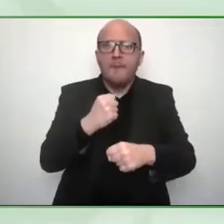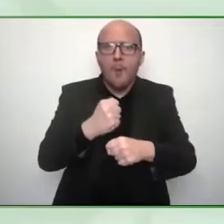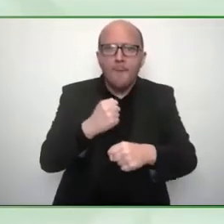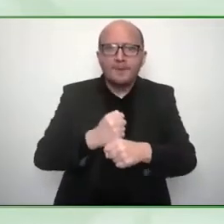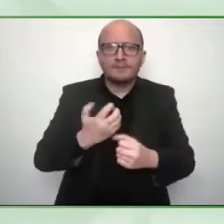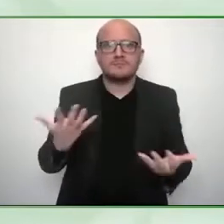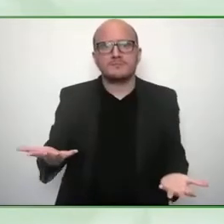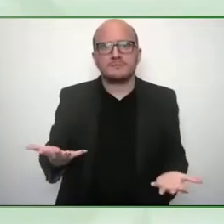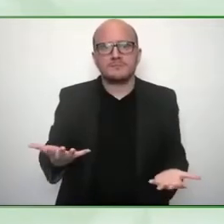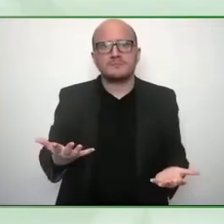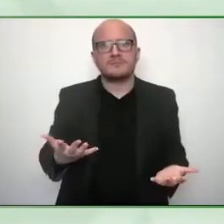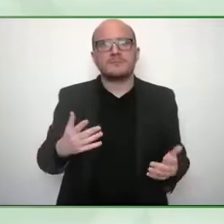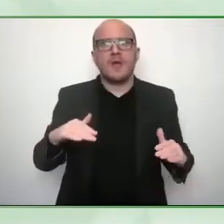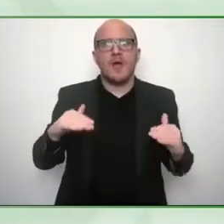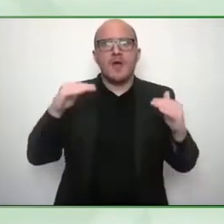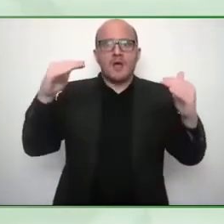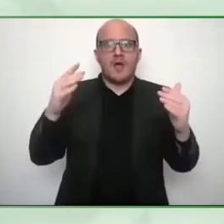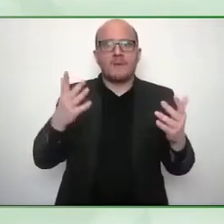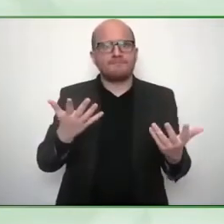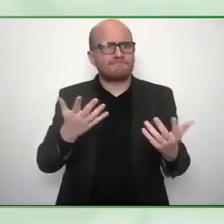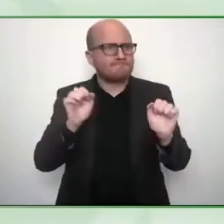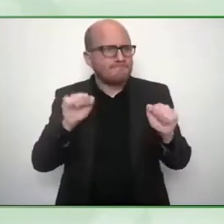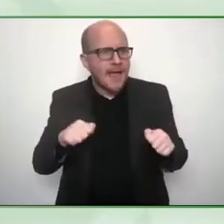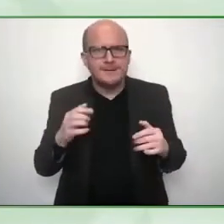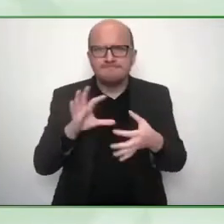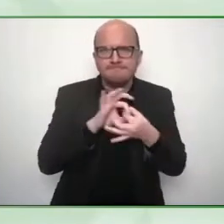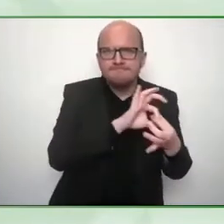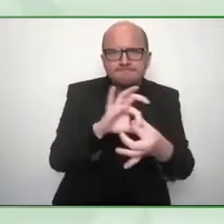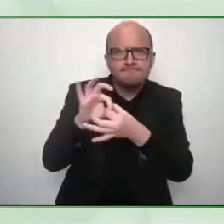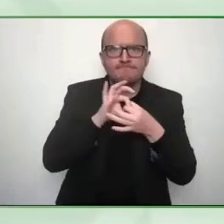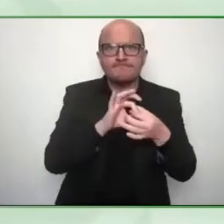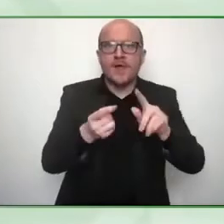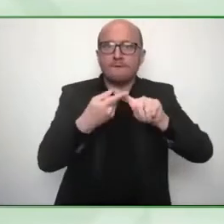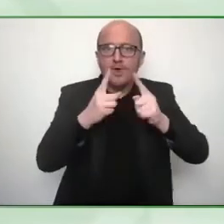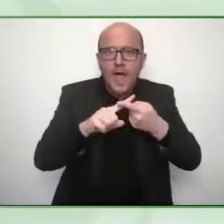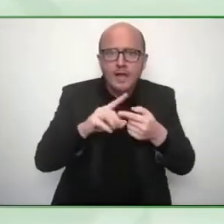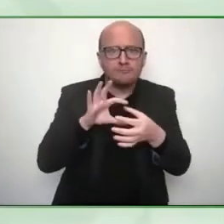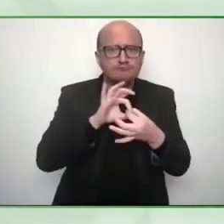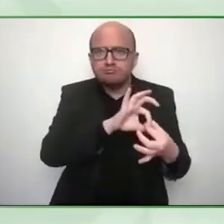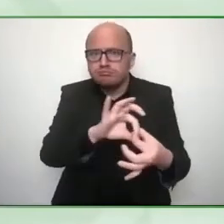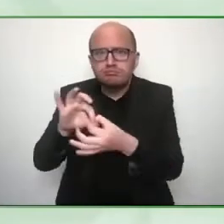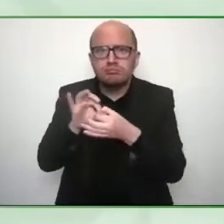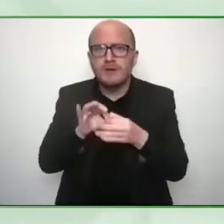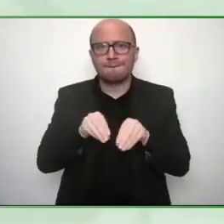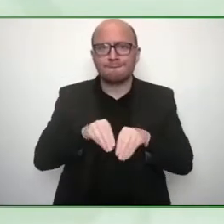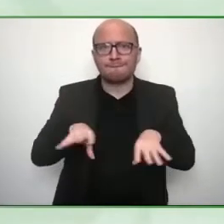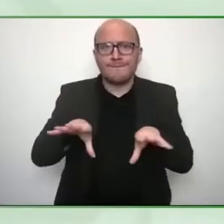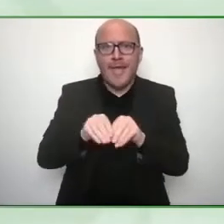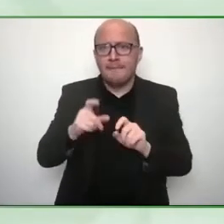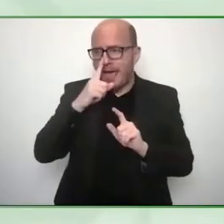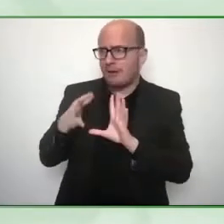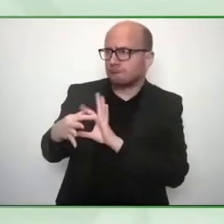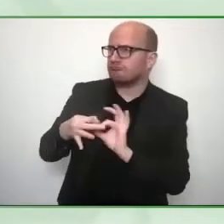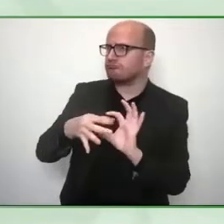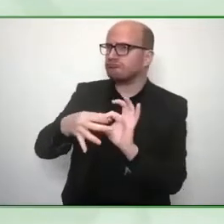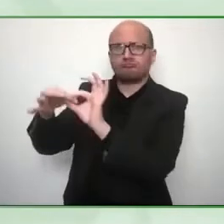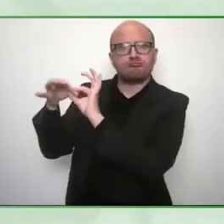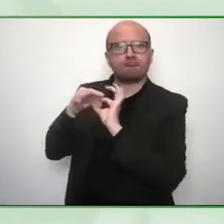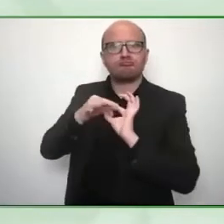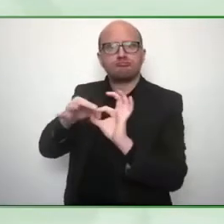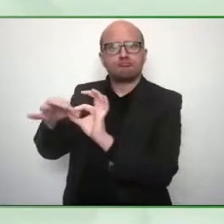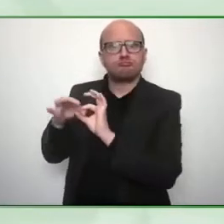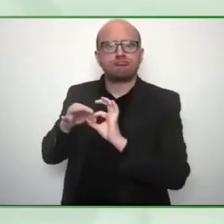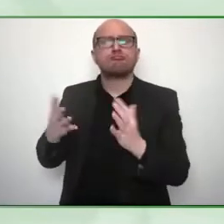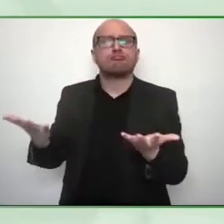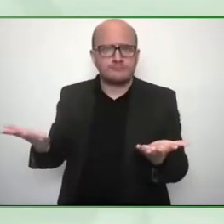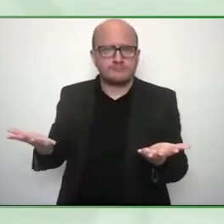quality of life make friends uh and and you know engage with family uh in your working